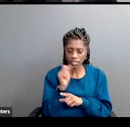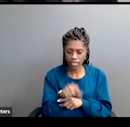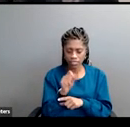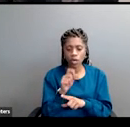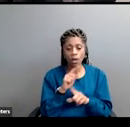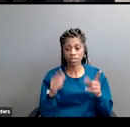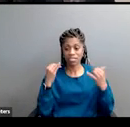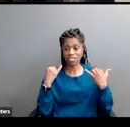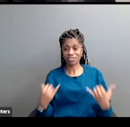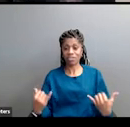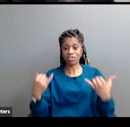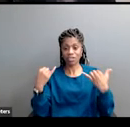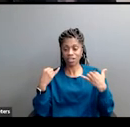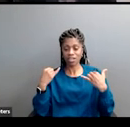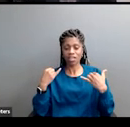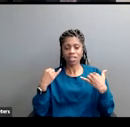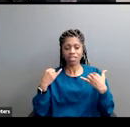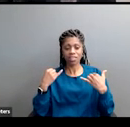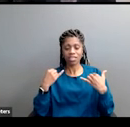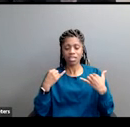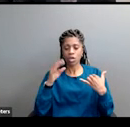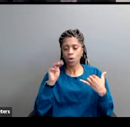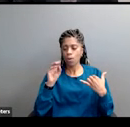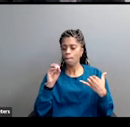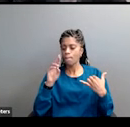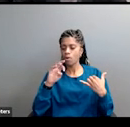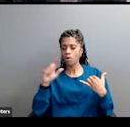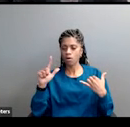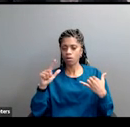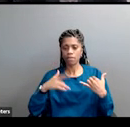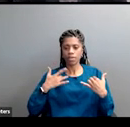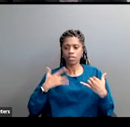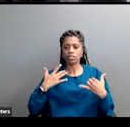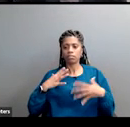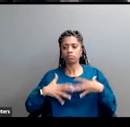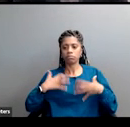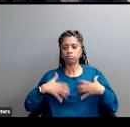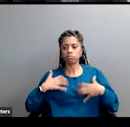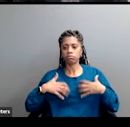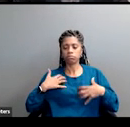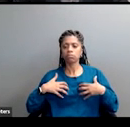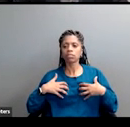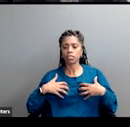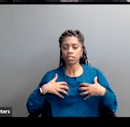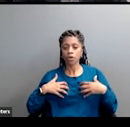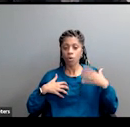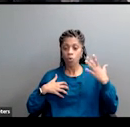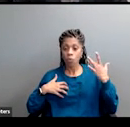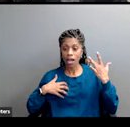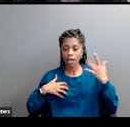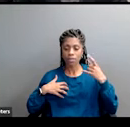country now, the moral panics that have swept the country for the last 50 years, the virulence comes because some of the most